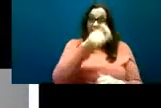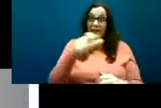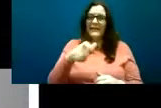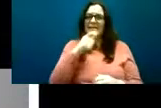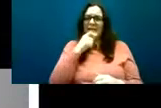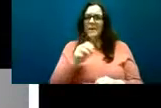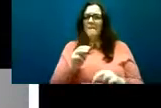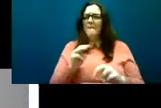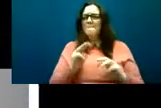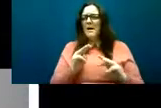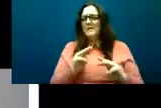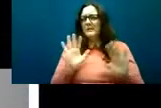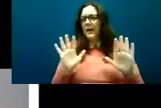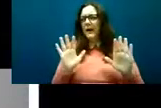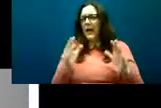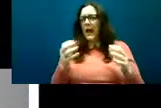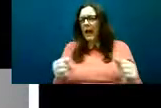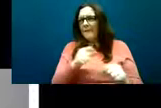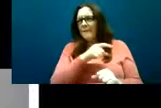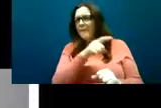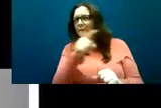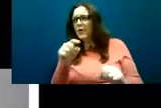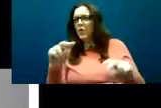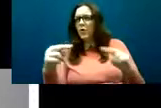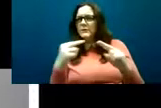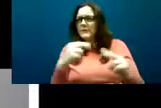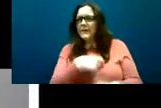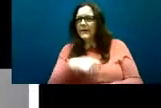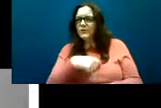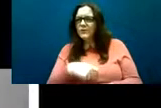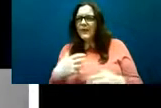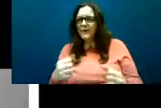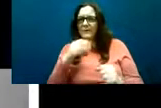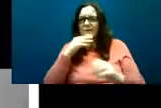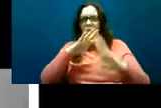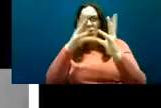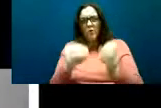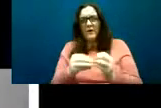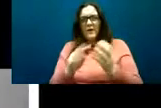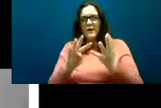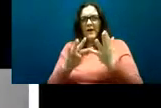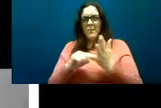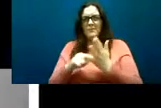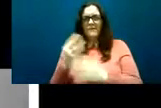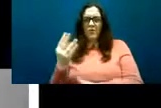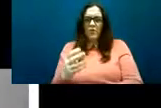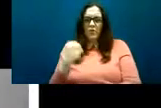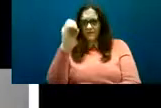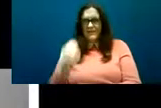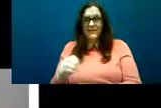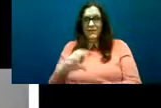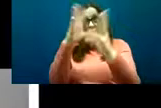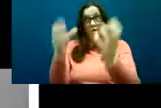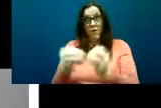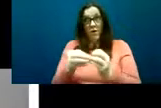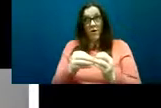that gave a total prevalence estimate of 9.4 in relation to the second sub study then